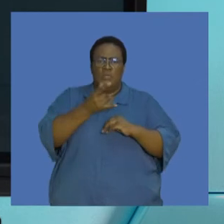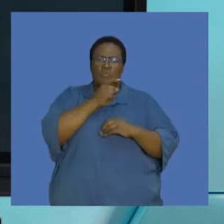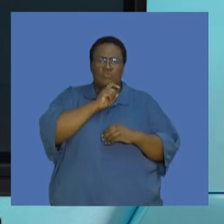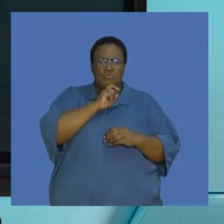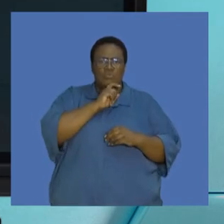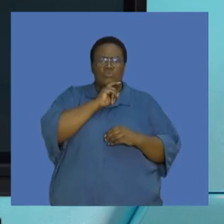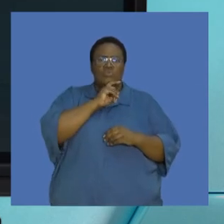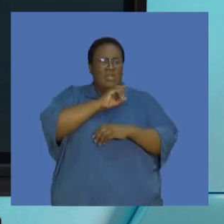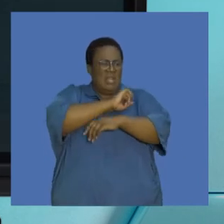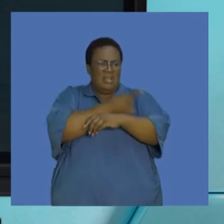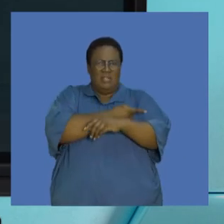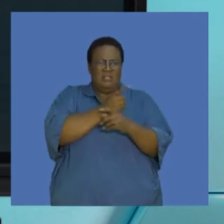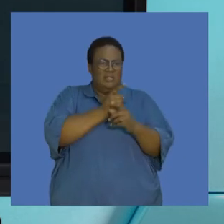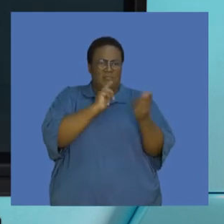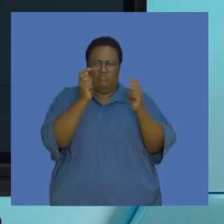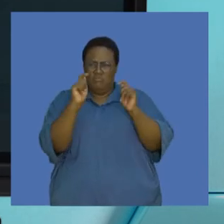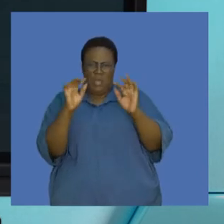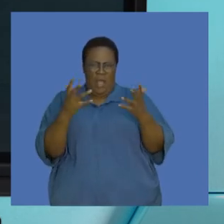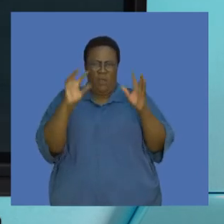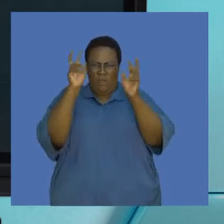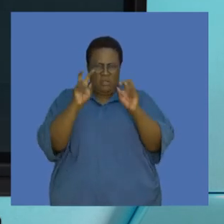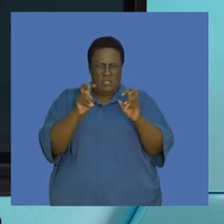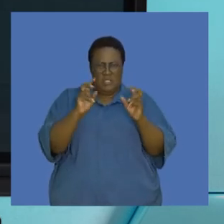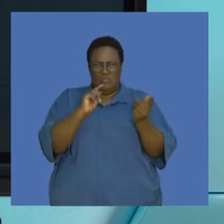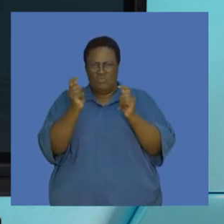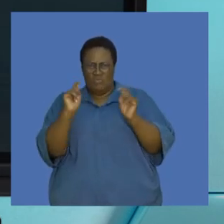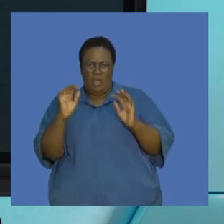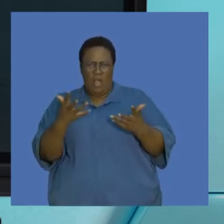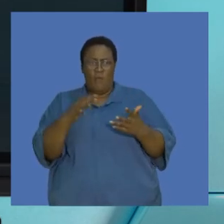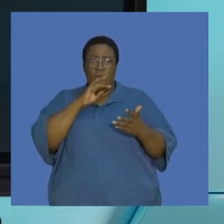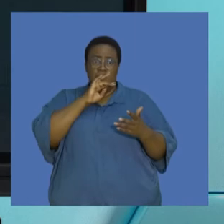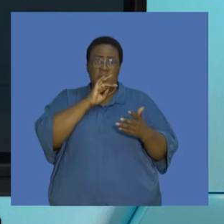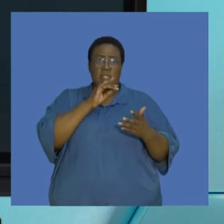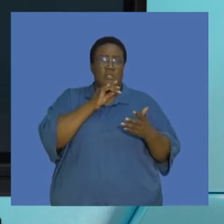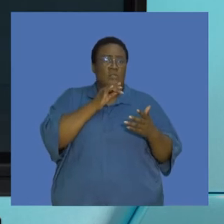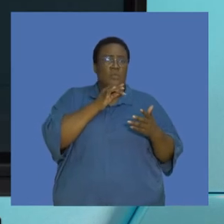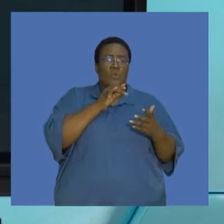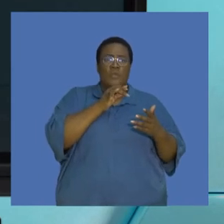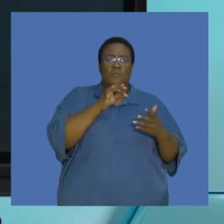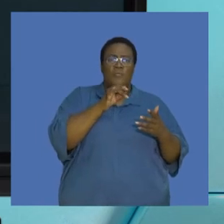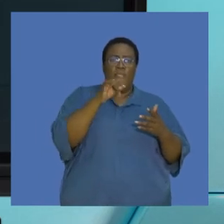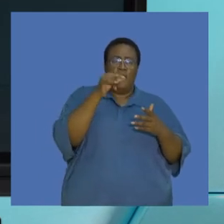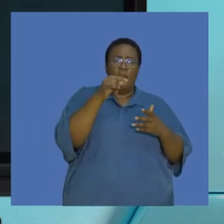produce energy. We now need to look at alternative energy sources, not because we're running out of fossil fuels, but also the impact that